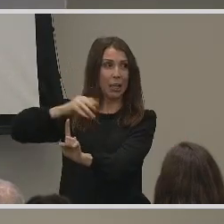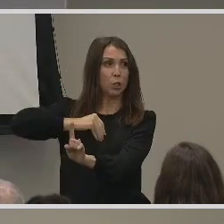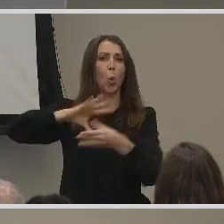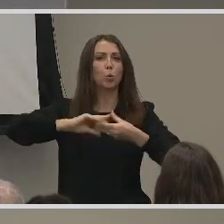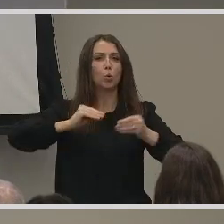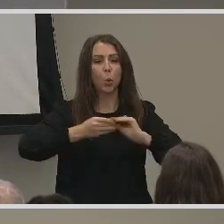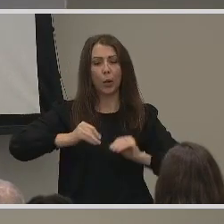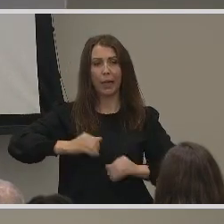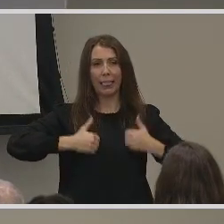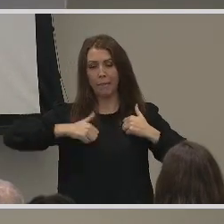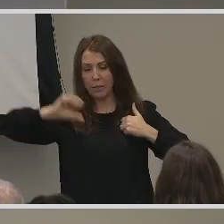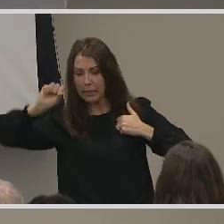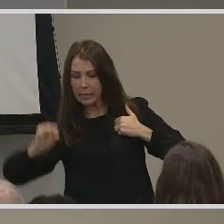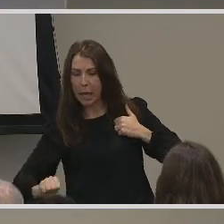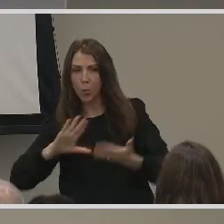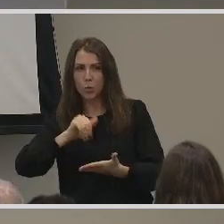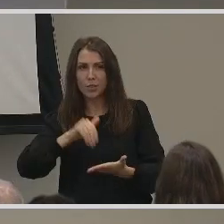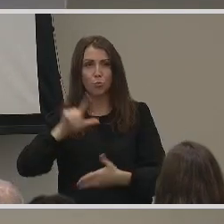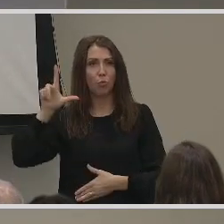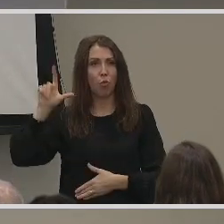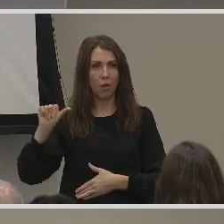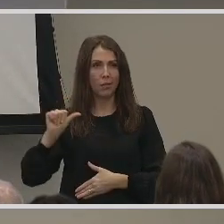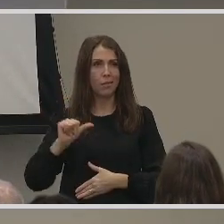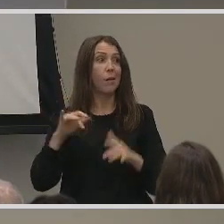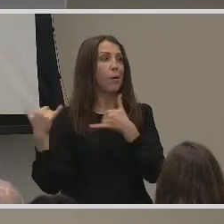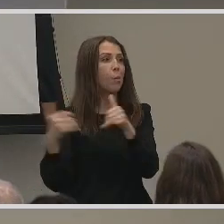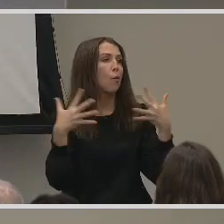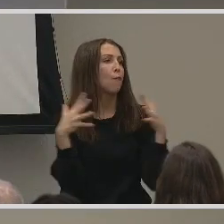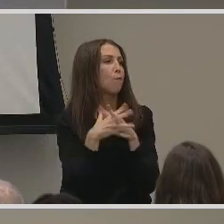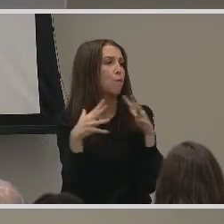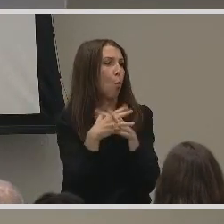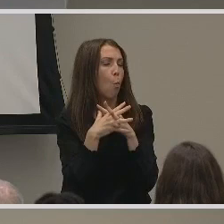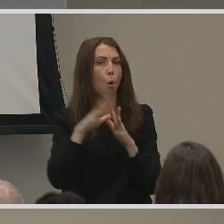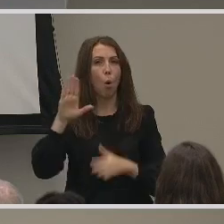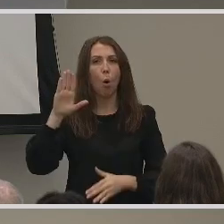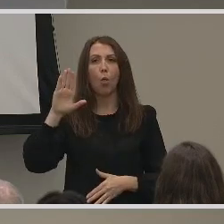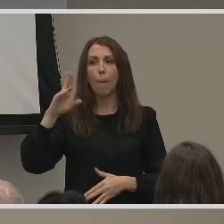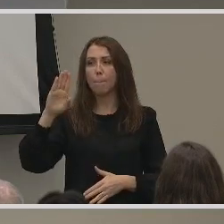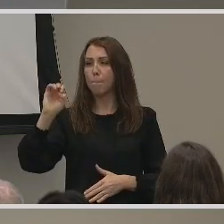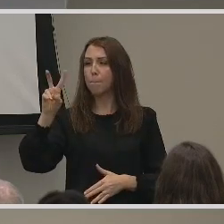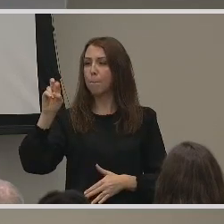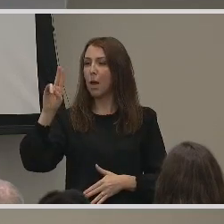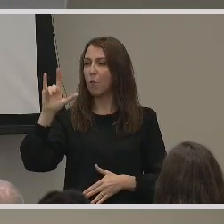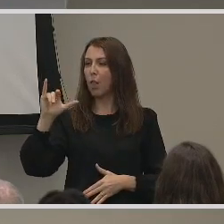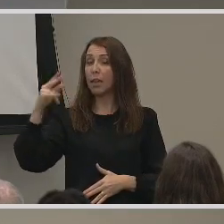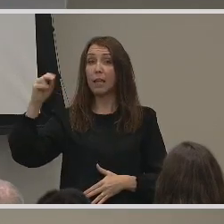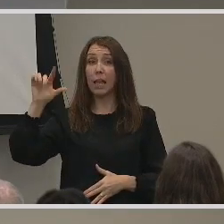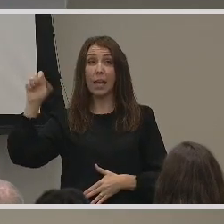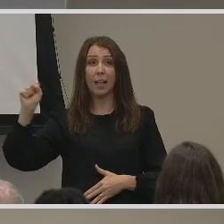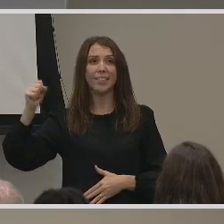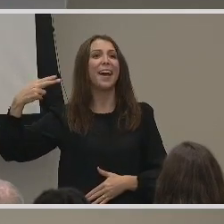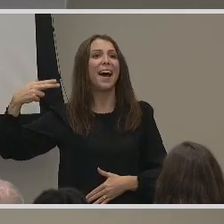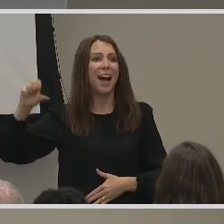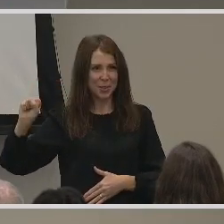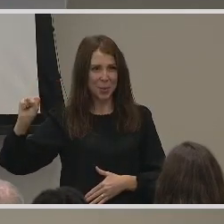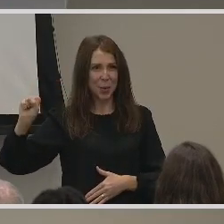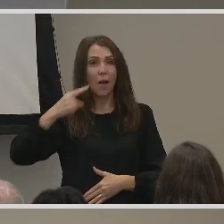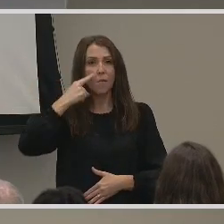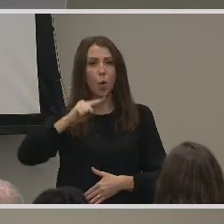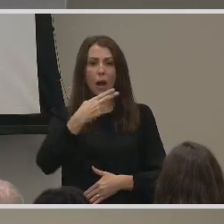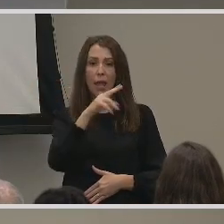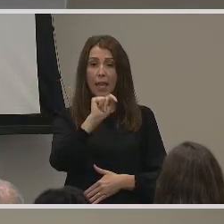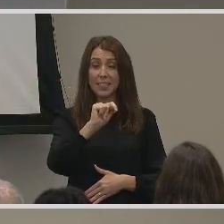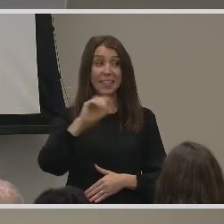living in South Central Los Angeles and playing football at Beverly Hills High School to the hit CW